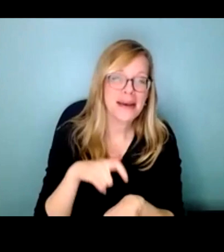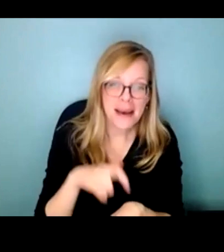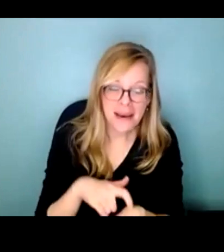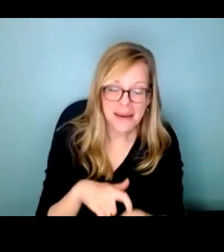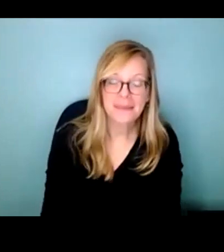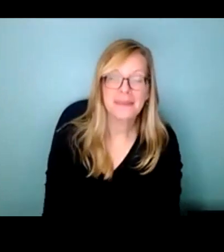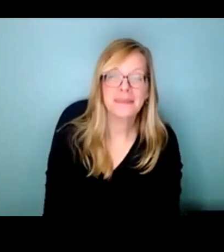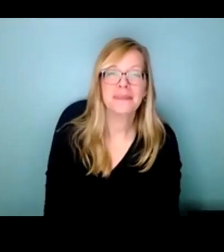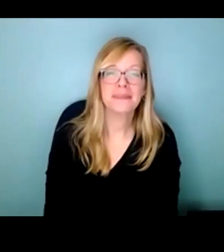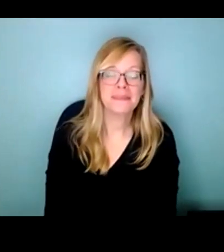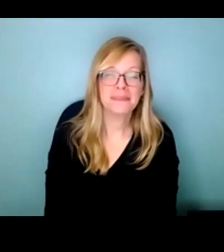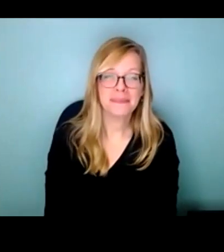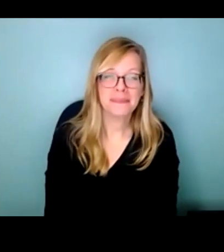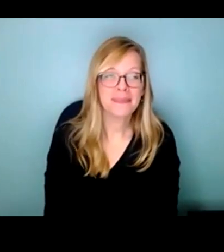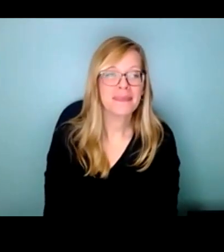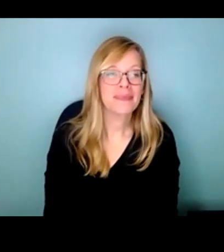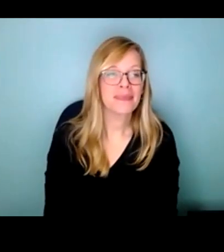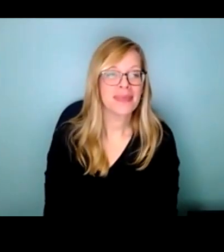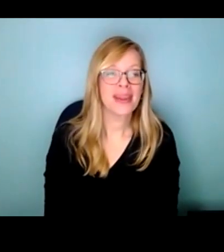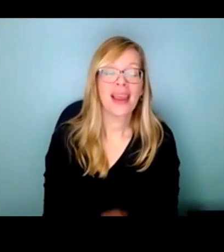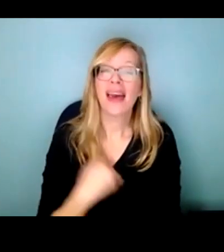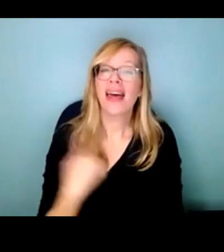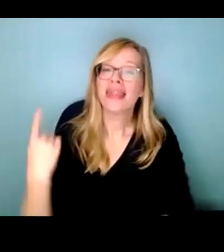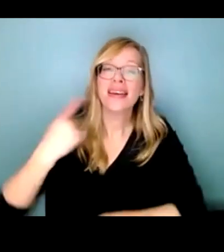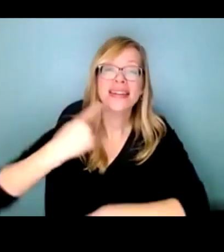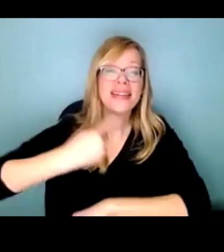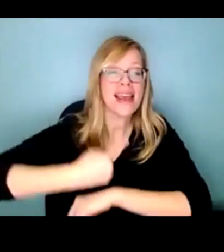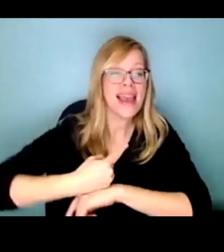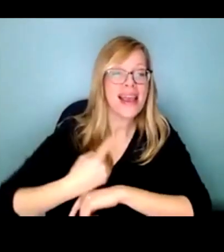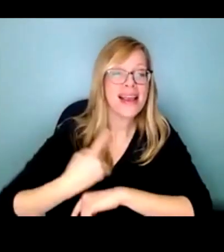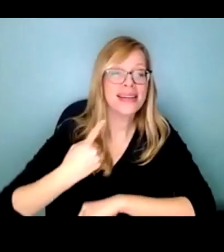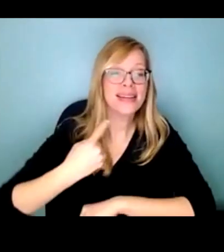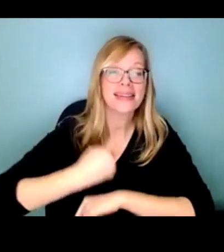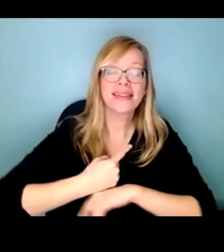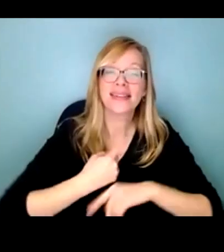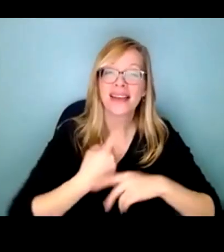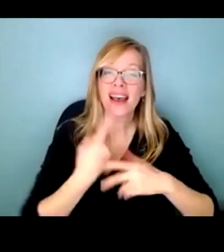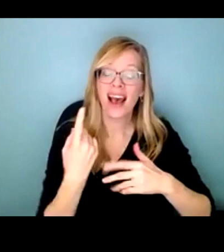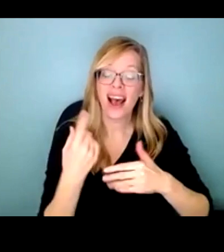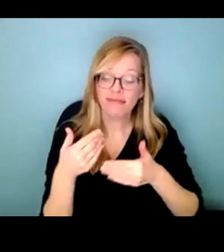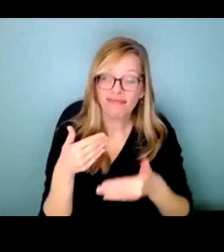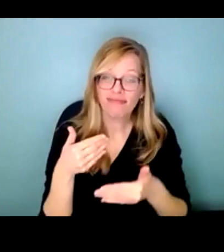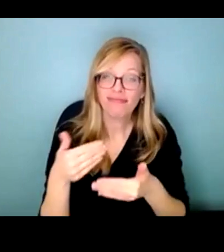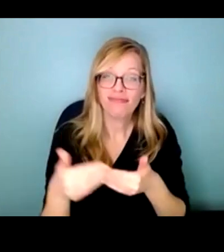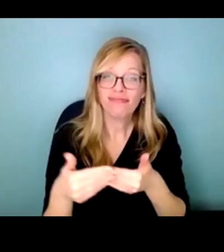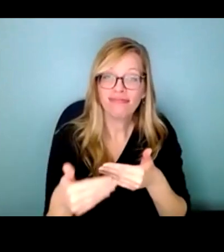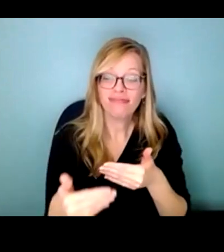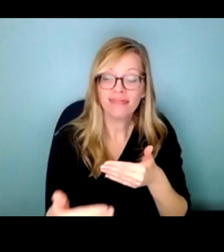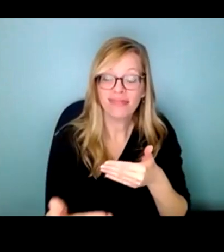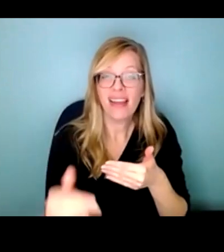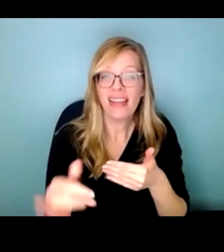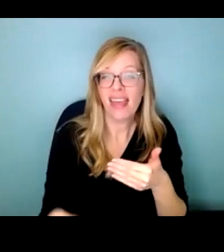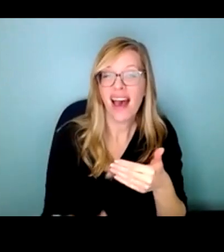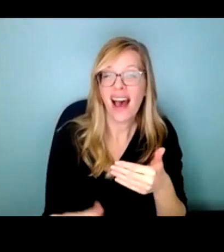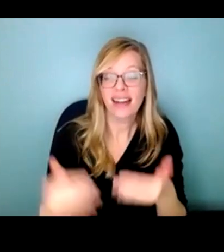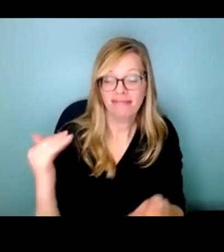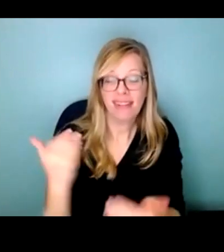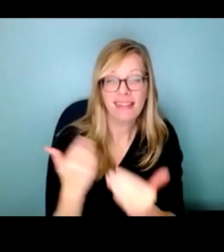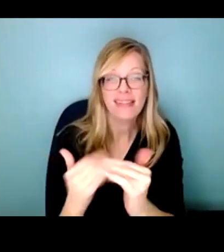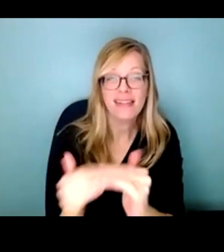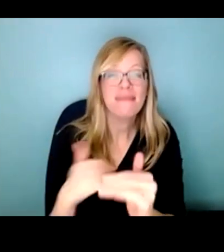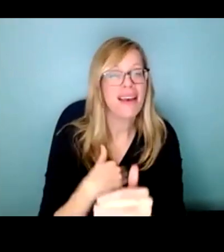the days are numbered and that's just fine, but